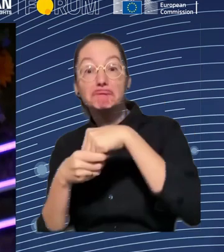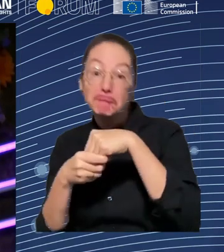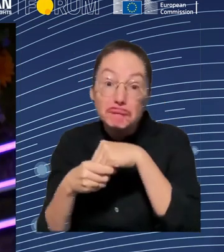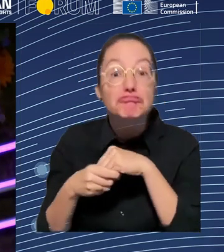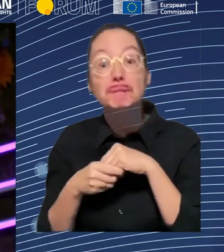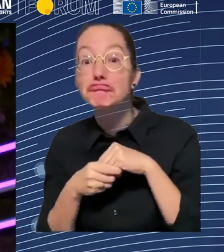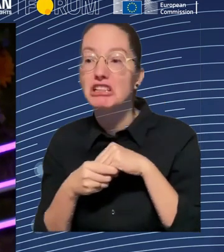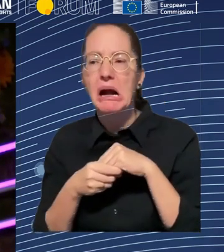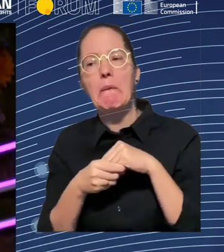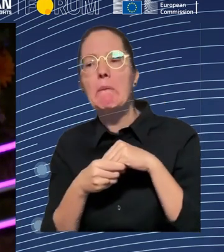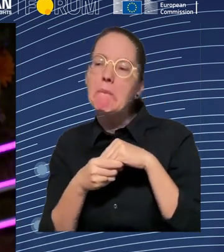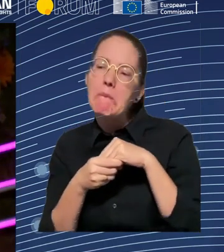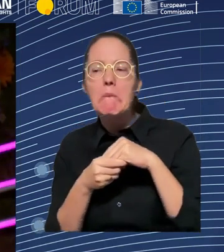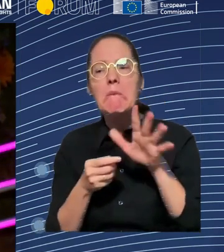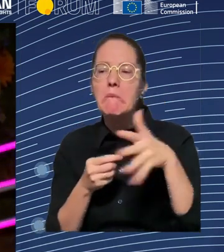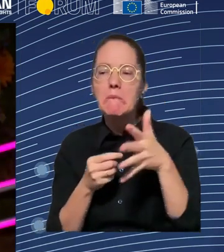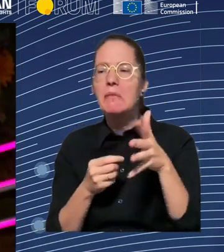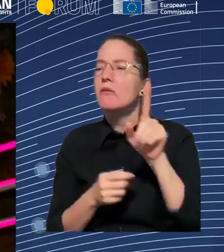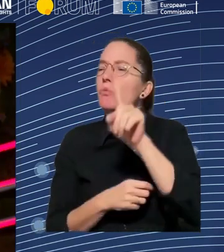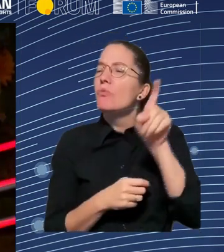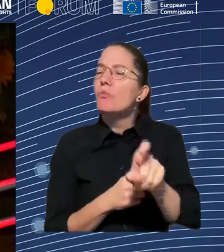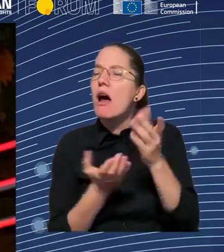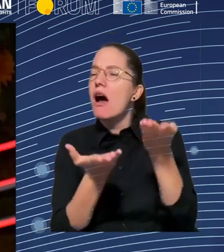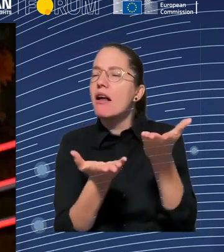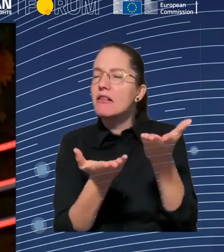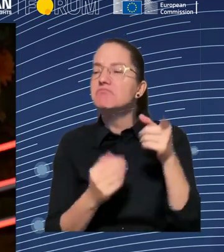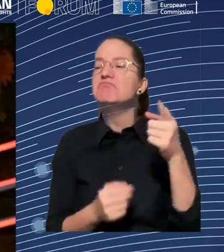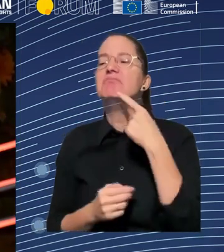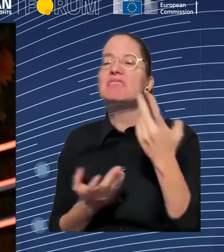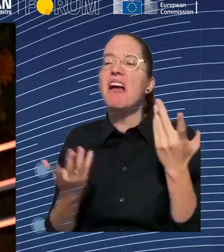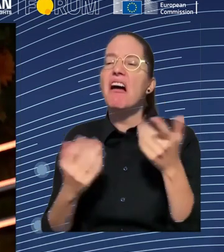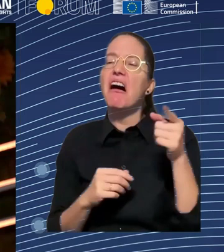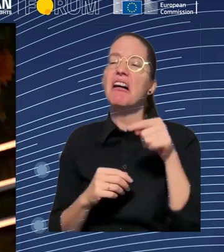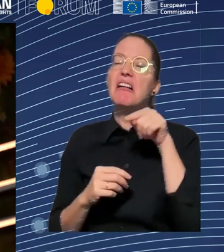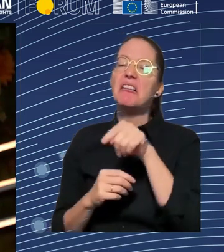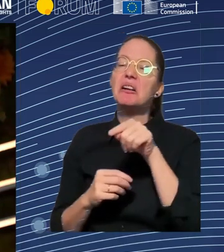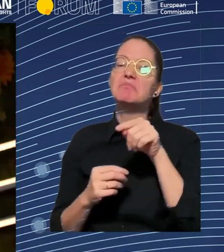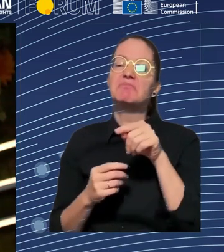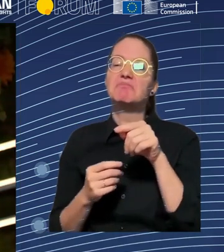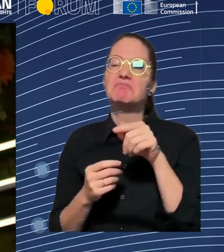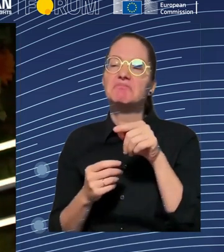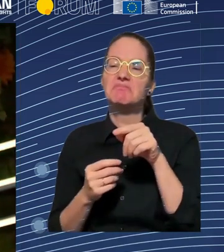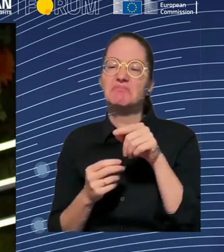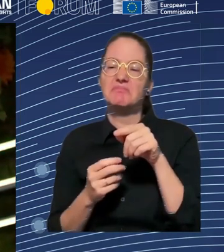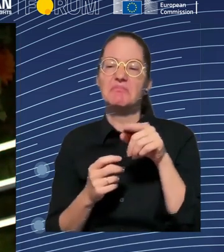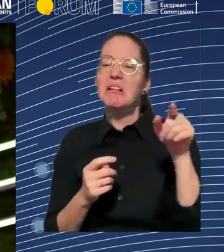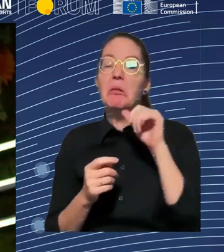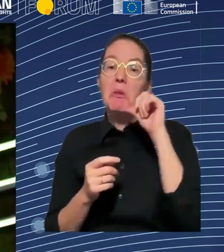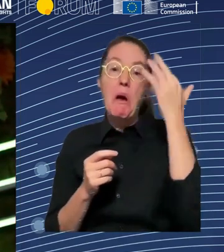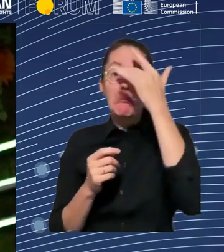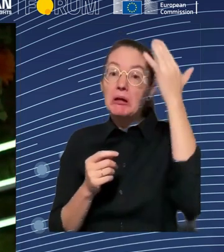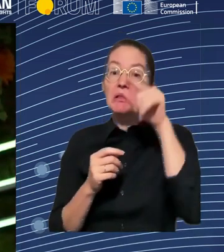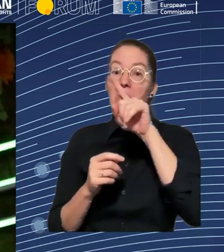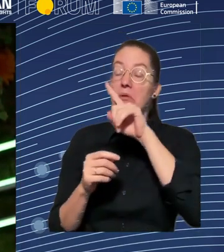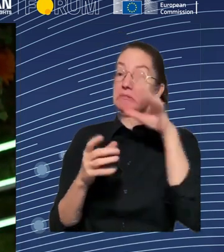that they expect a lot more than unions just negotiating wages and work conditions. They also want to